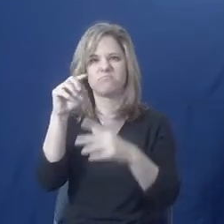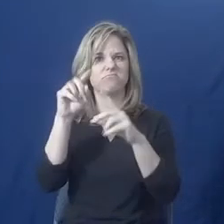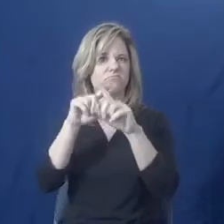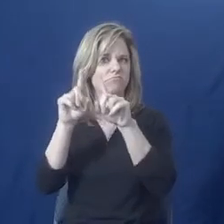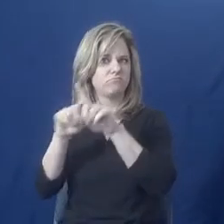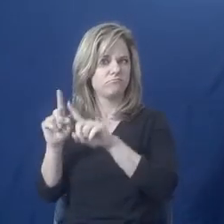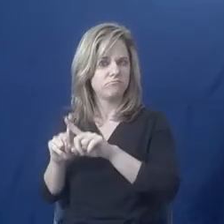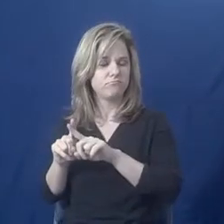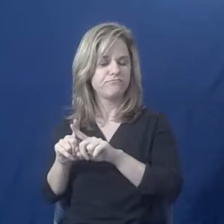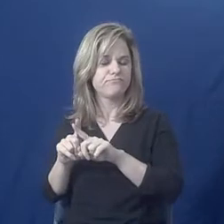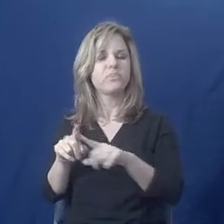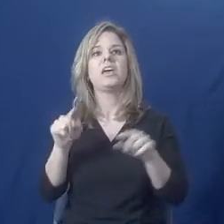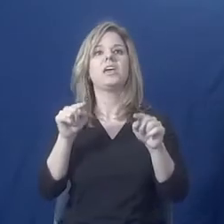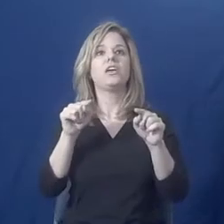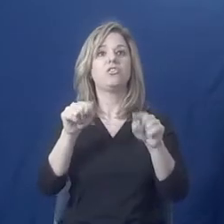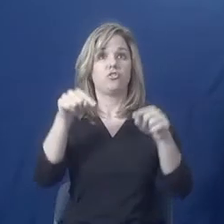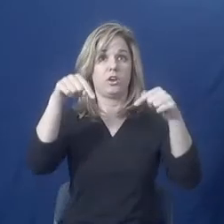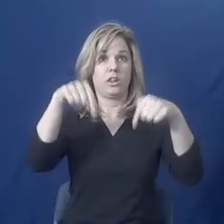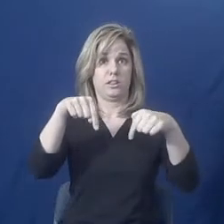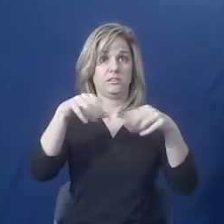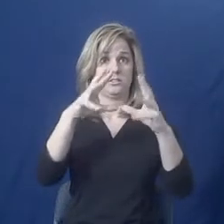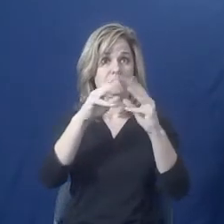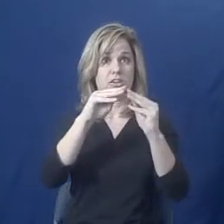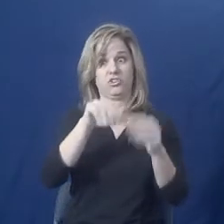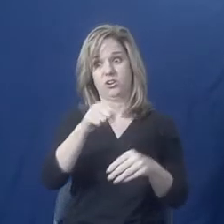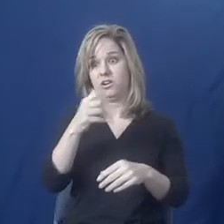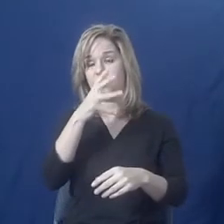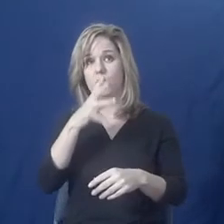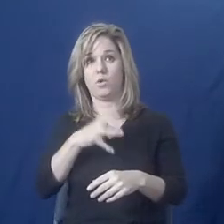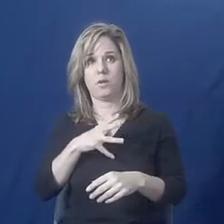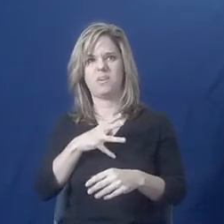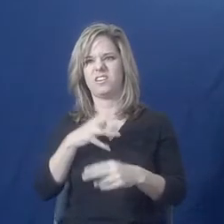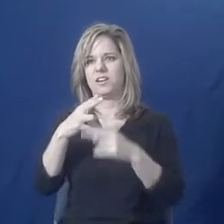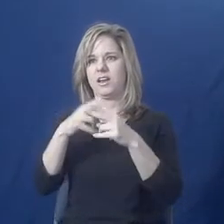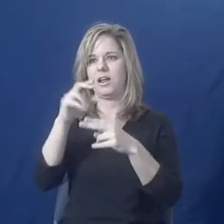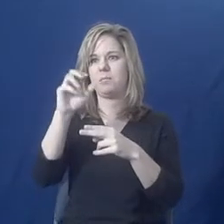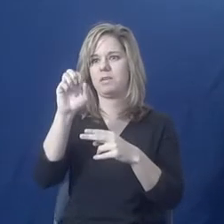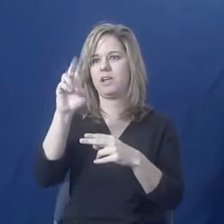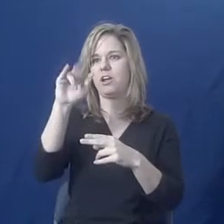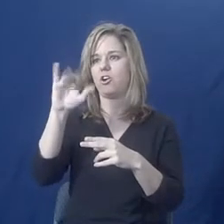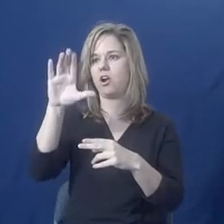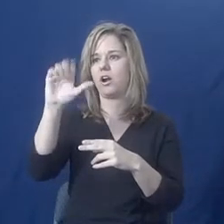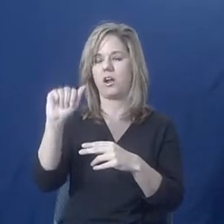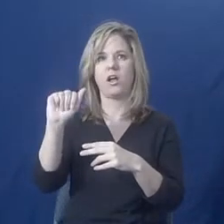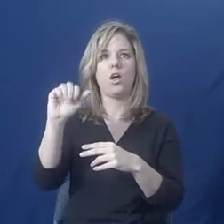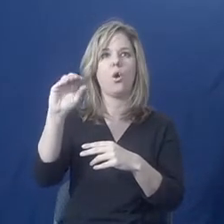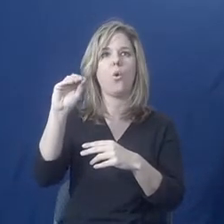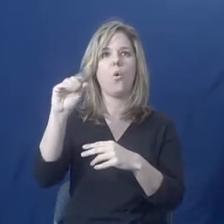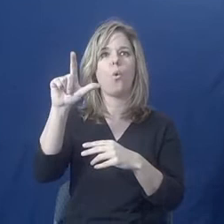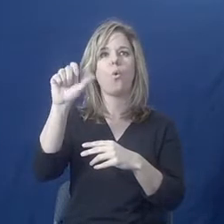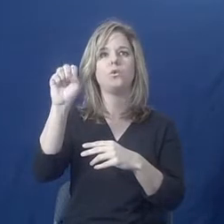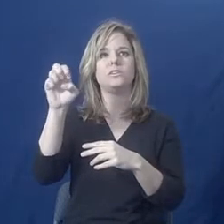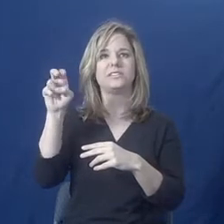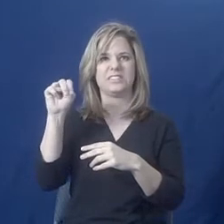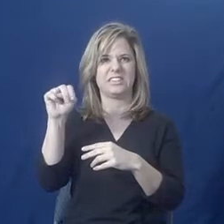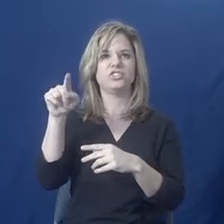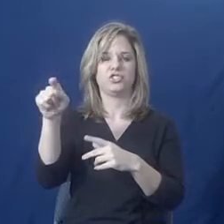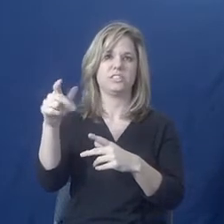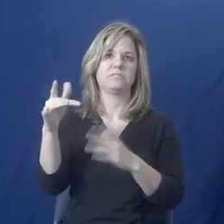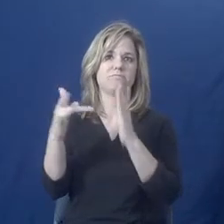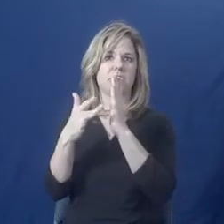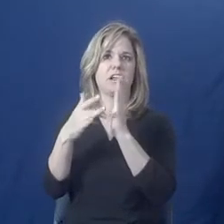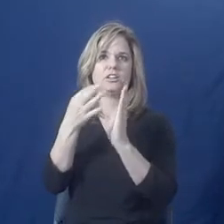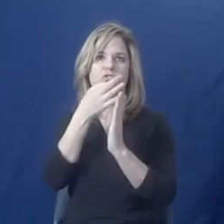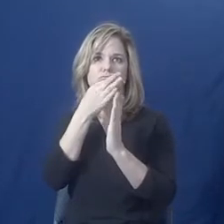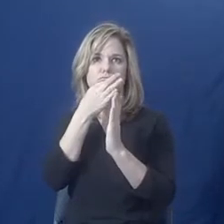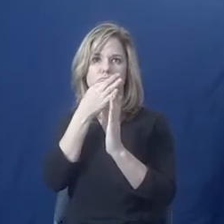color caucus. Also during this session, Erica Olson, Housing and Technology Safety Specialist at the National Network to